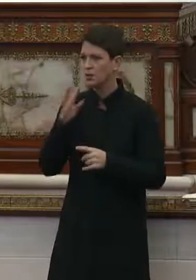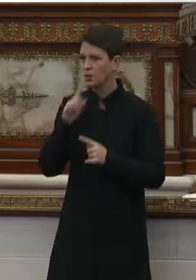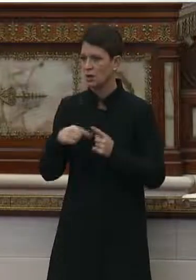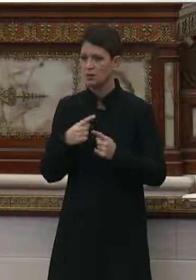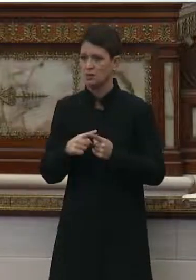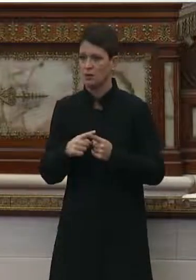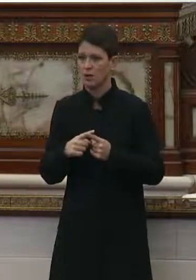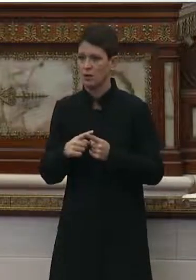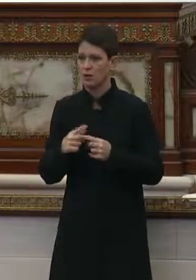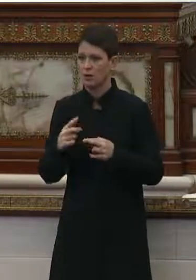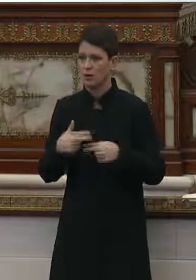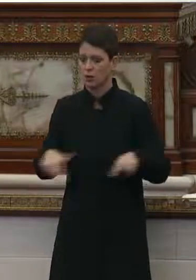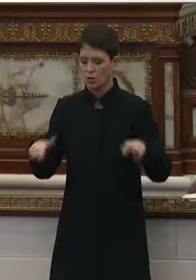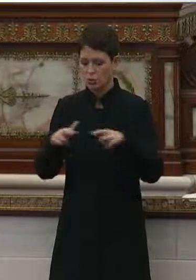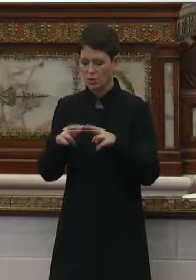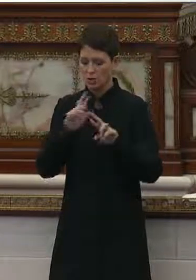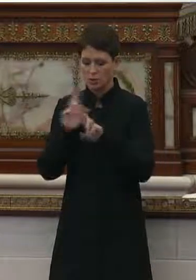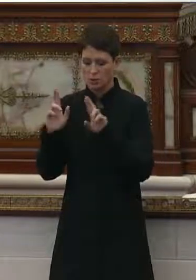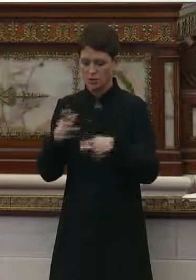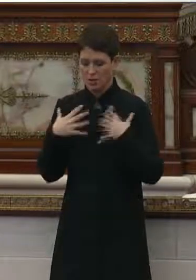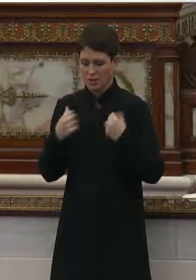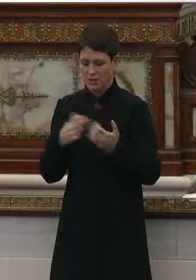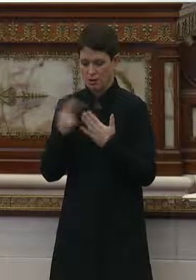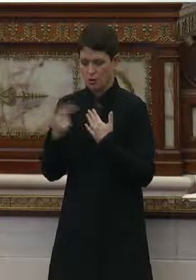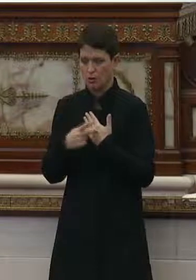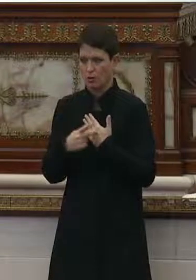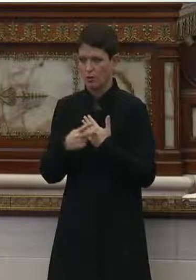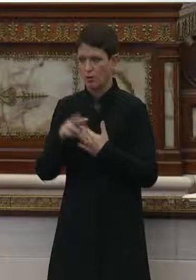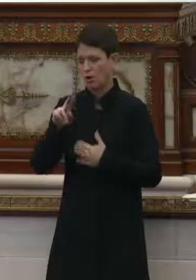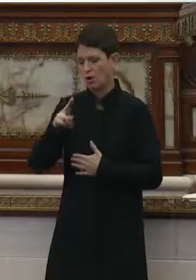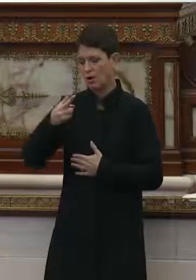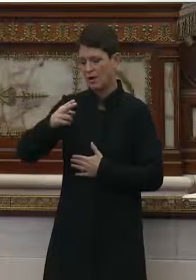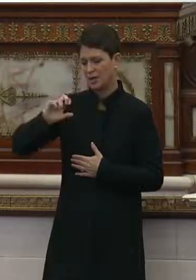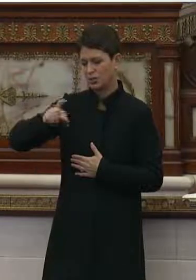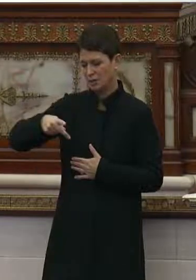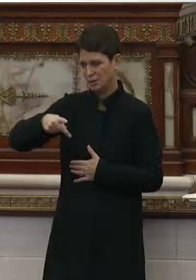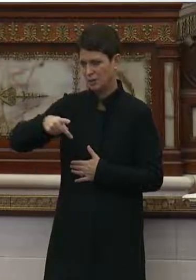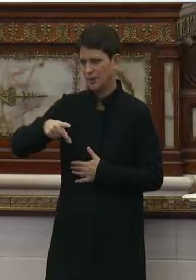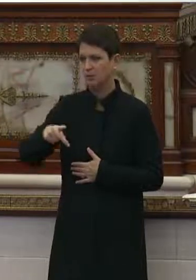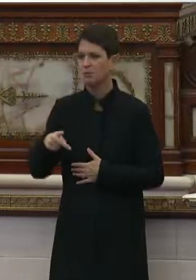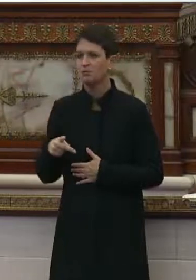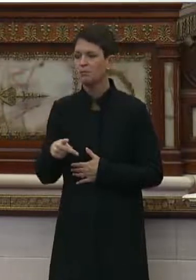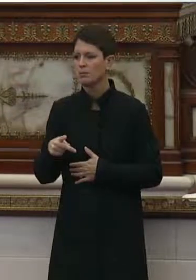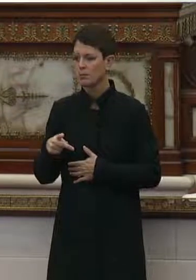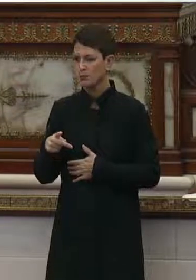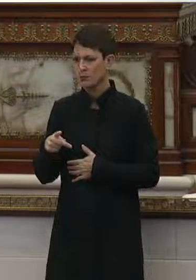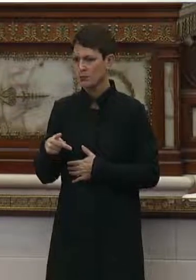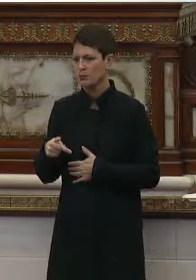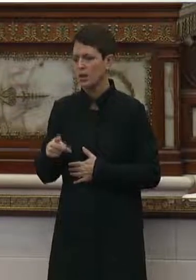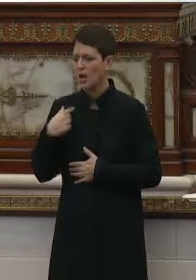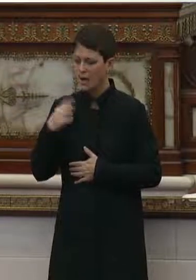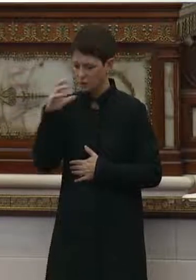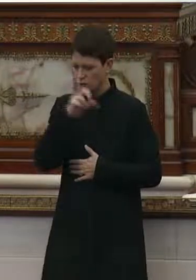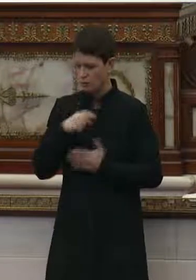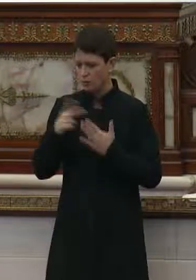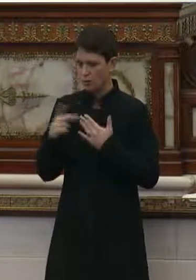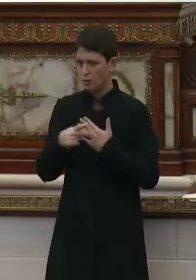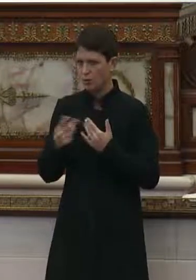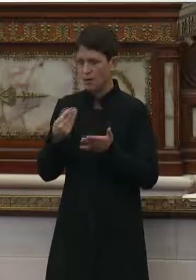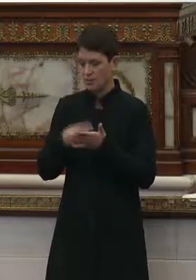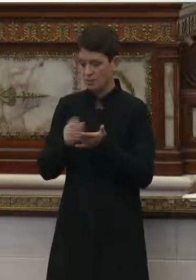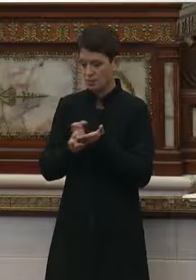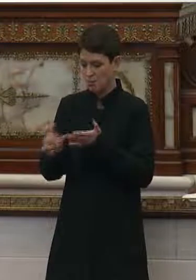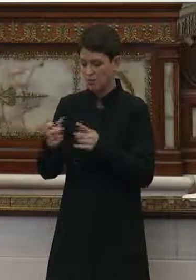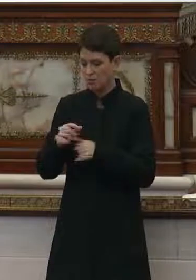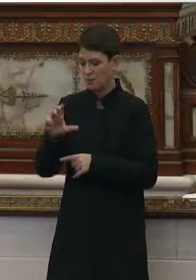regional, I think you called it the Regional Response Health Program, RRHP. So I'm assuming that that program, a lot of the funding for